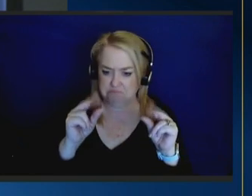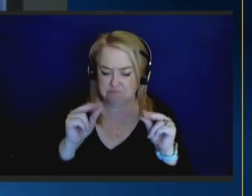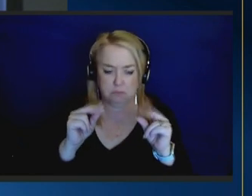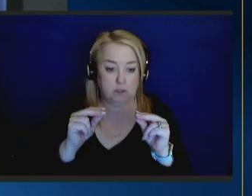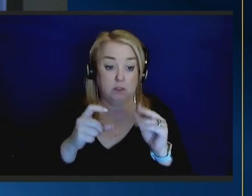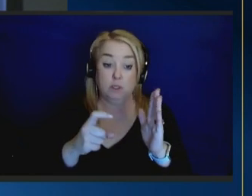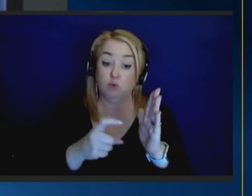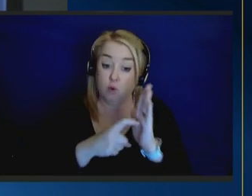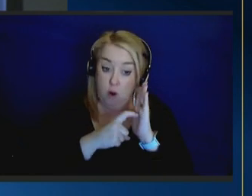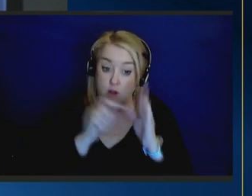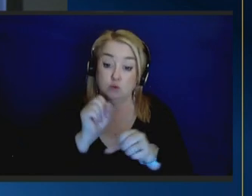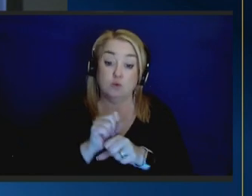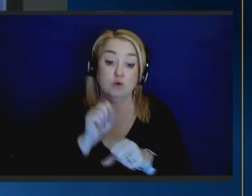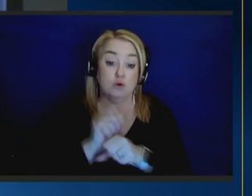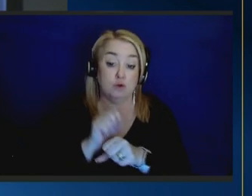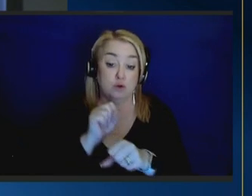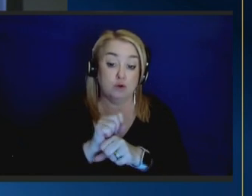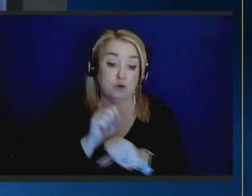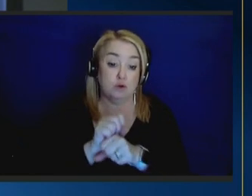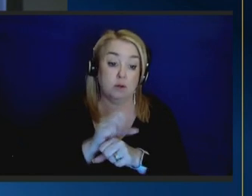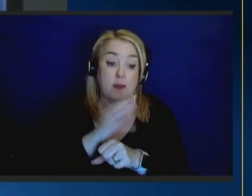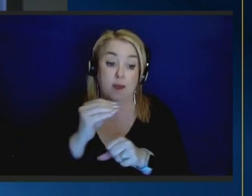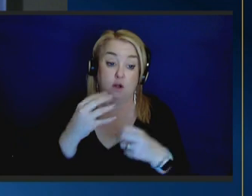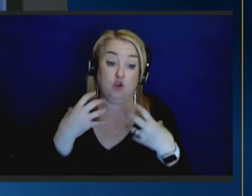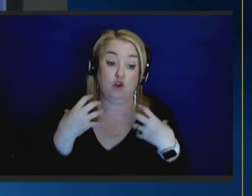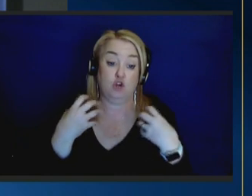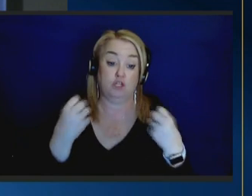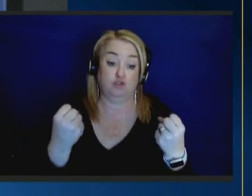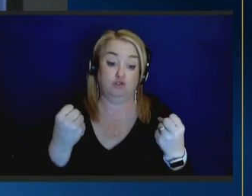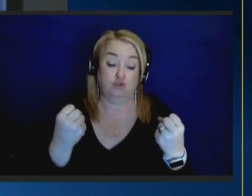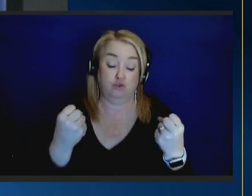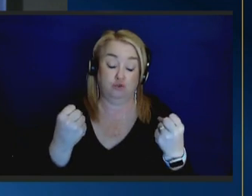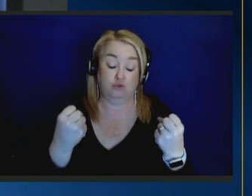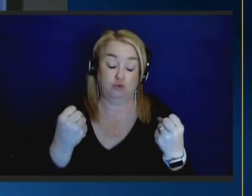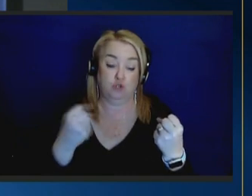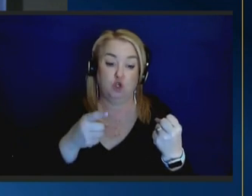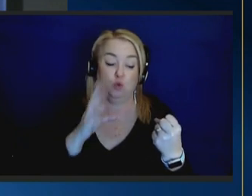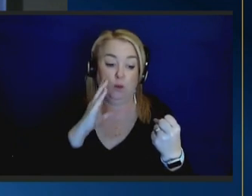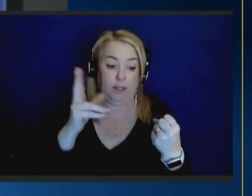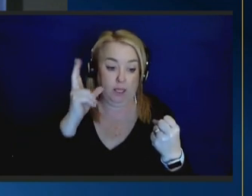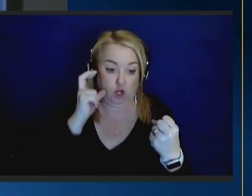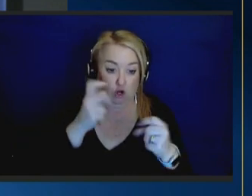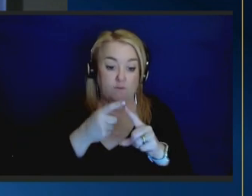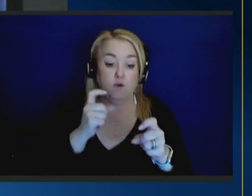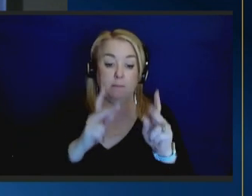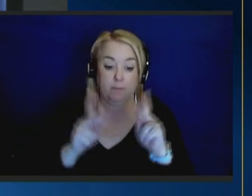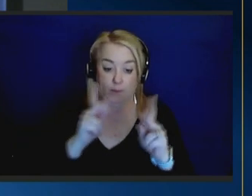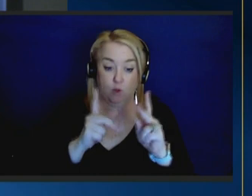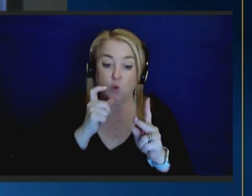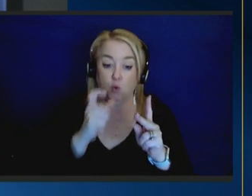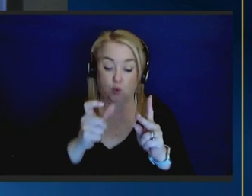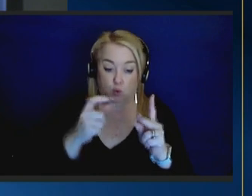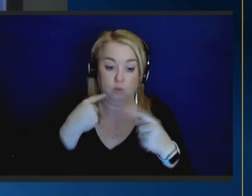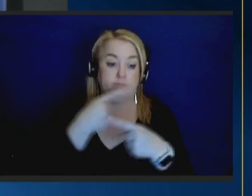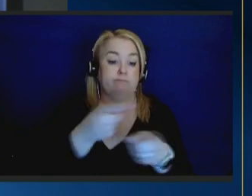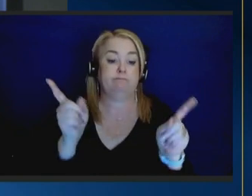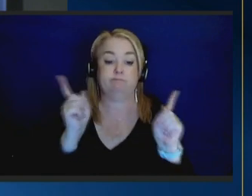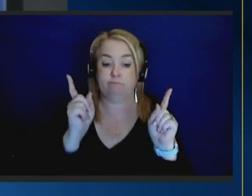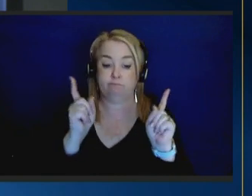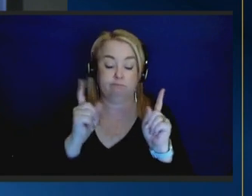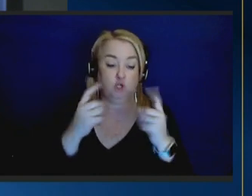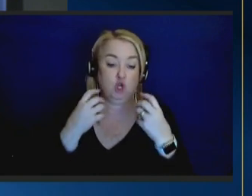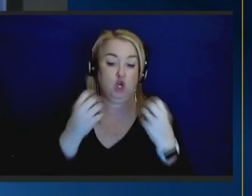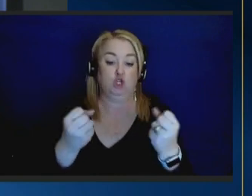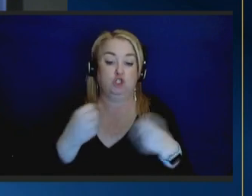work actually it takes courage you're going to hear from some folks who could tell you how it took courage to make some of this